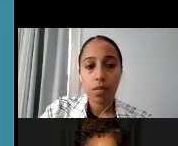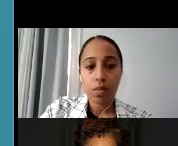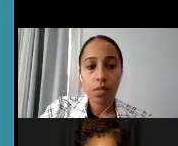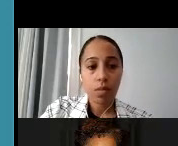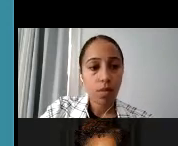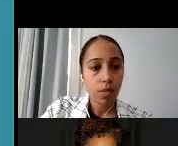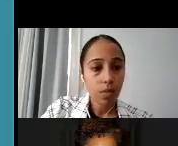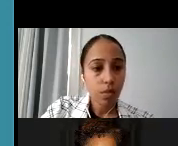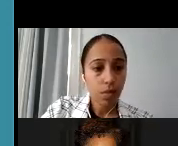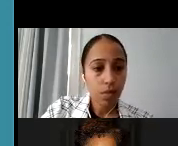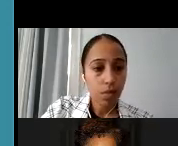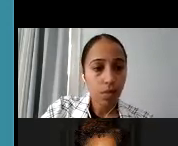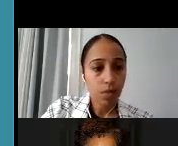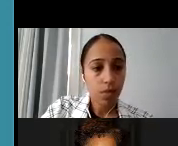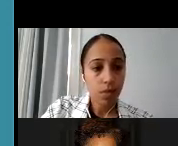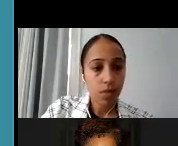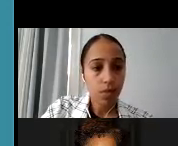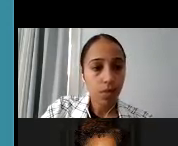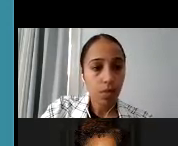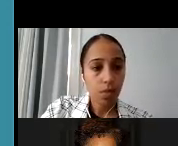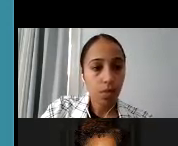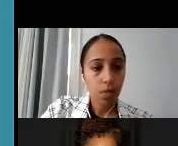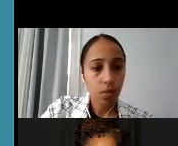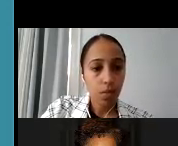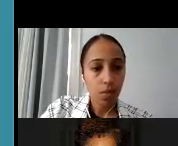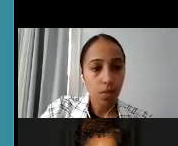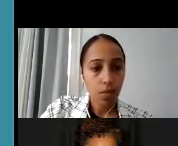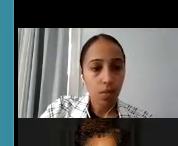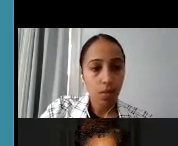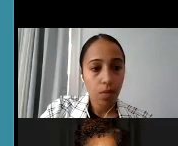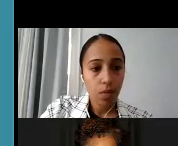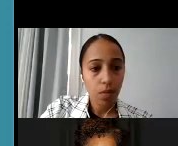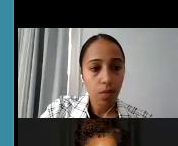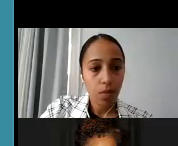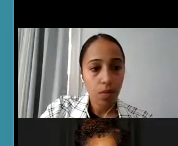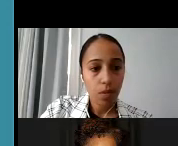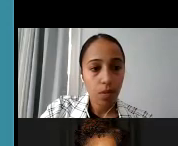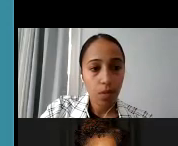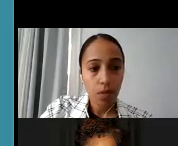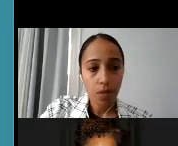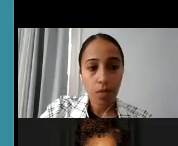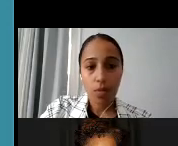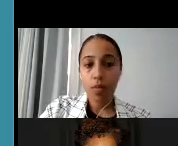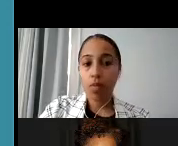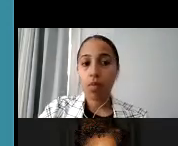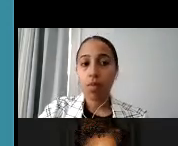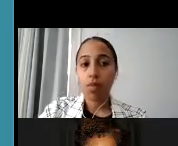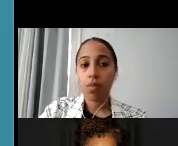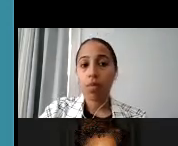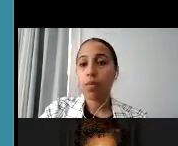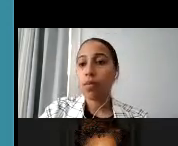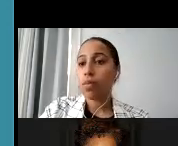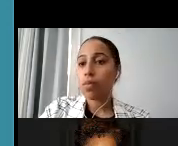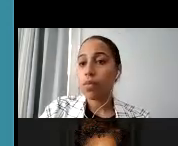is one, a neighborhood that meets one or more of the following criteria. The annual median